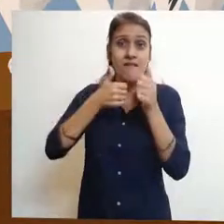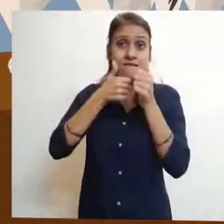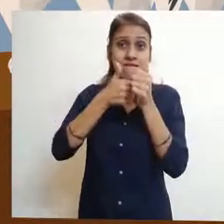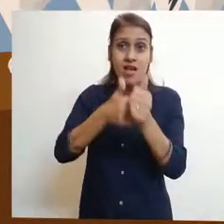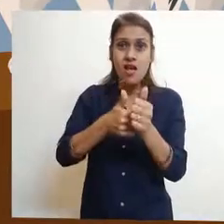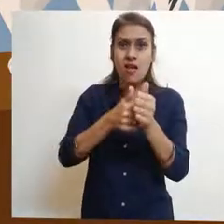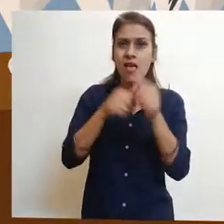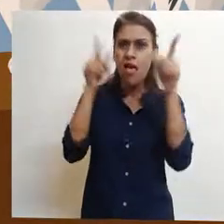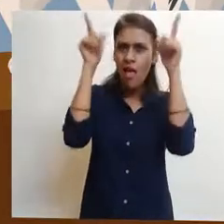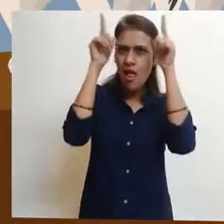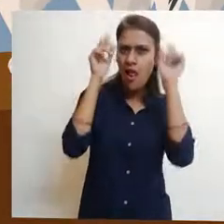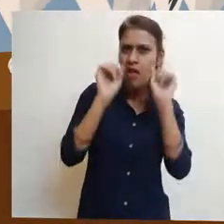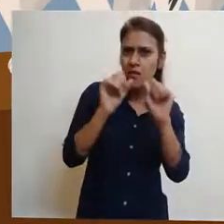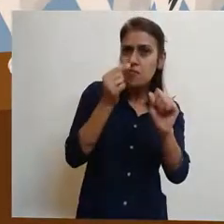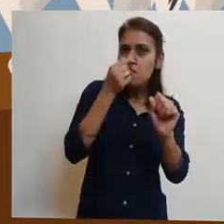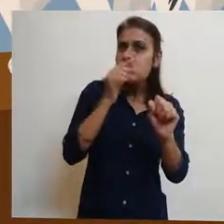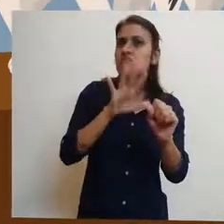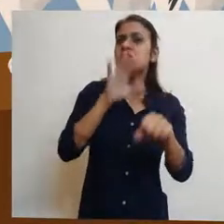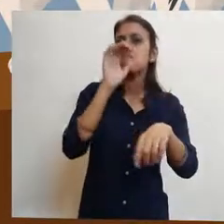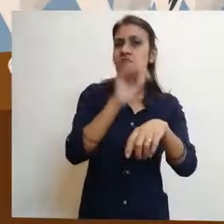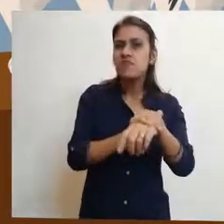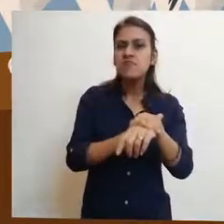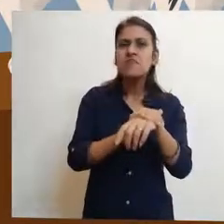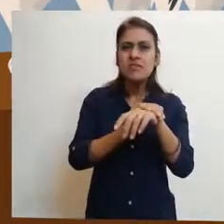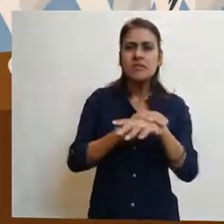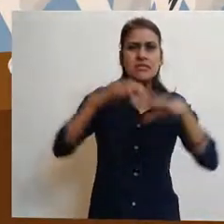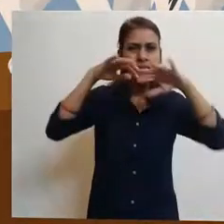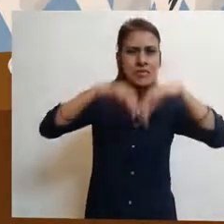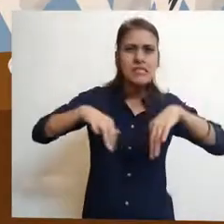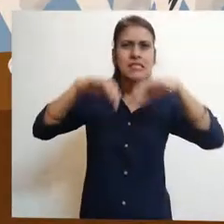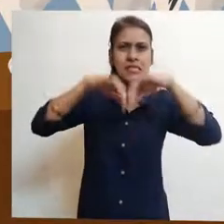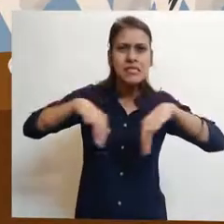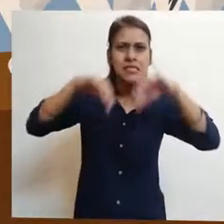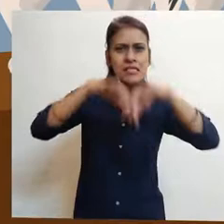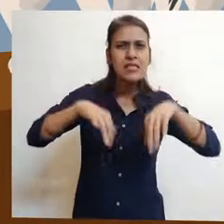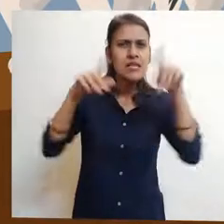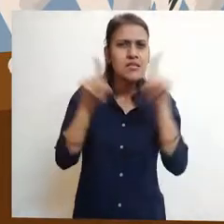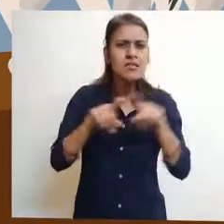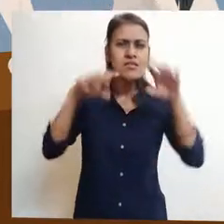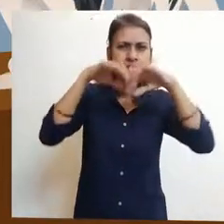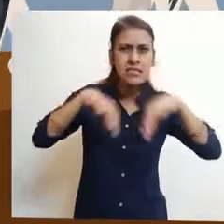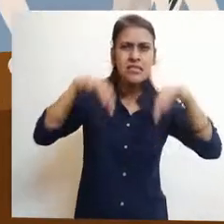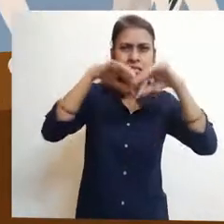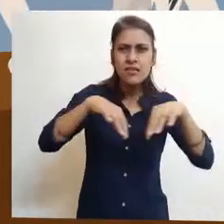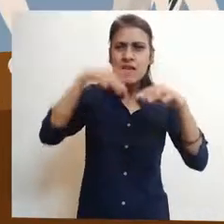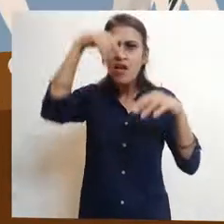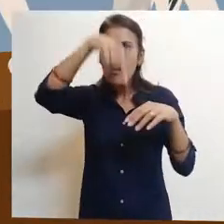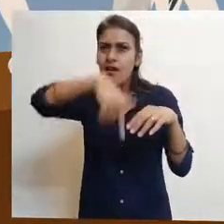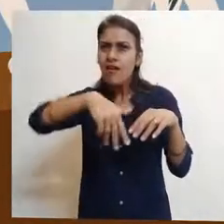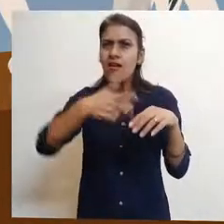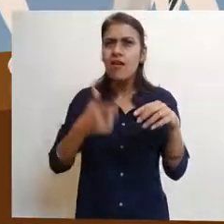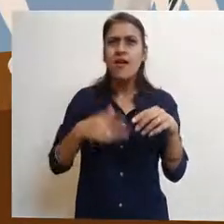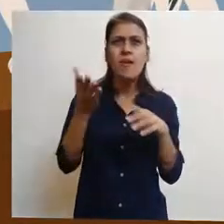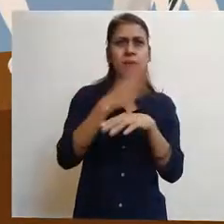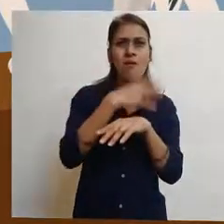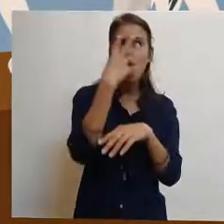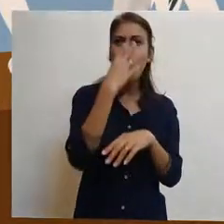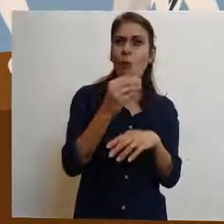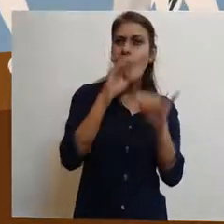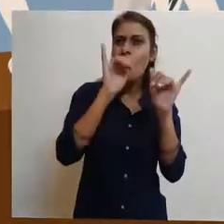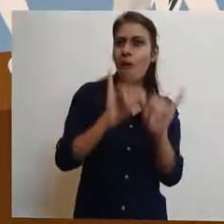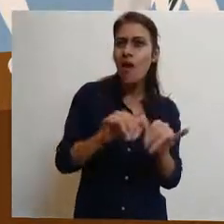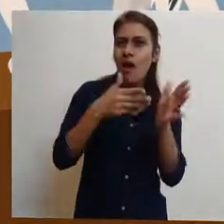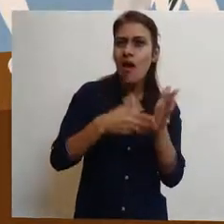sniffed the circle that was rich with the smell of the animal. They whined and snarled and dug at the smell,